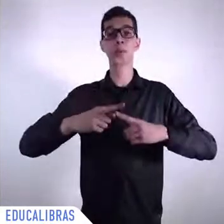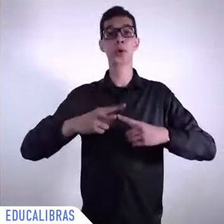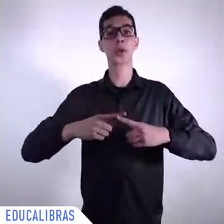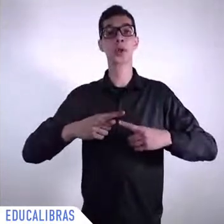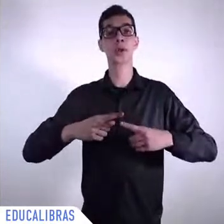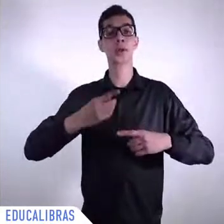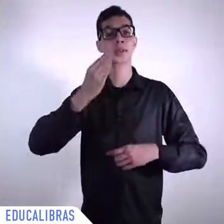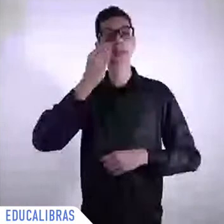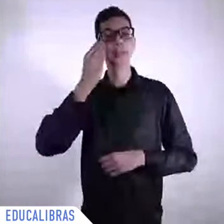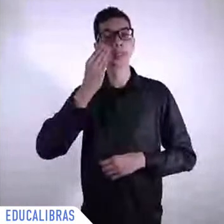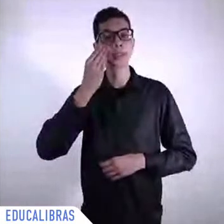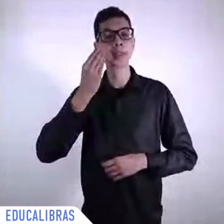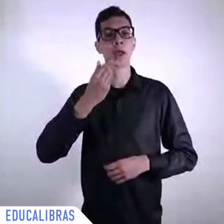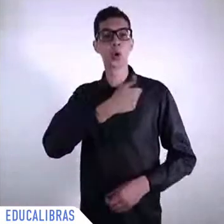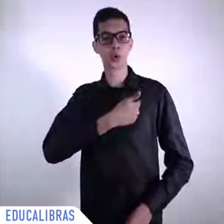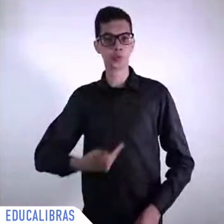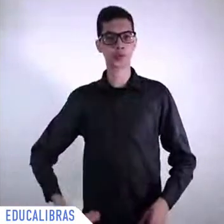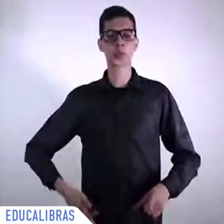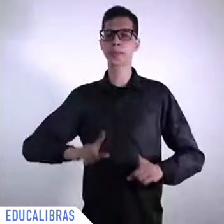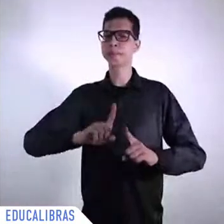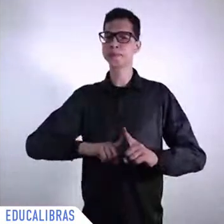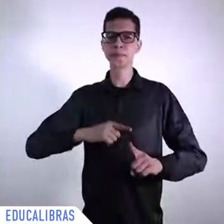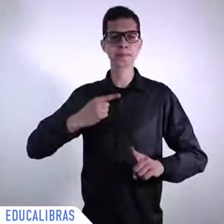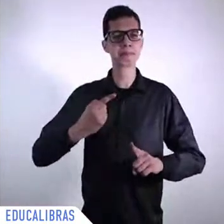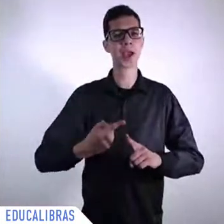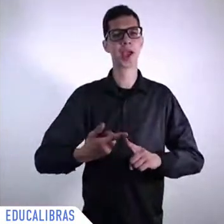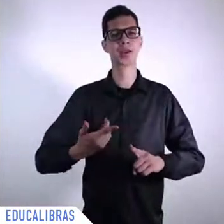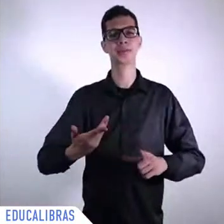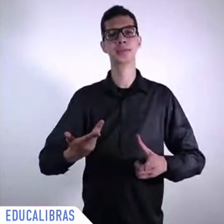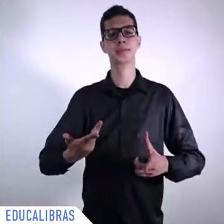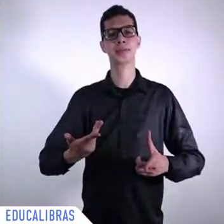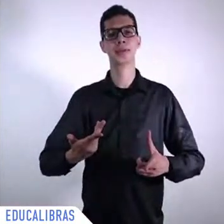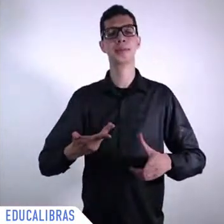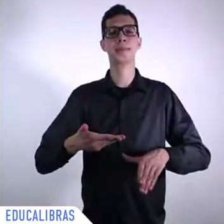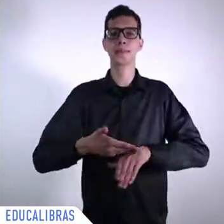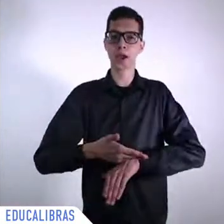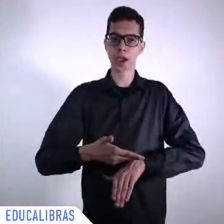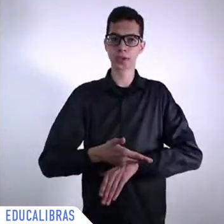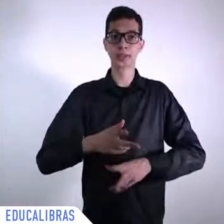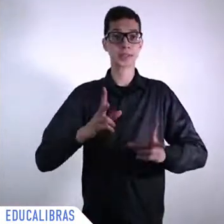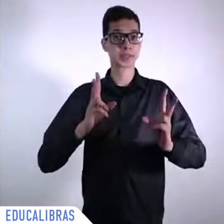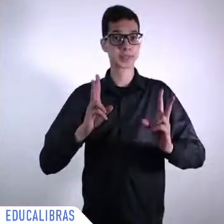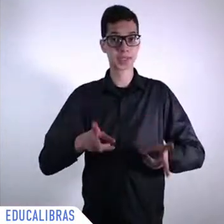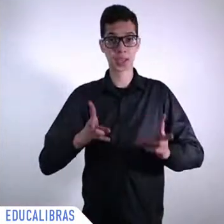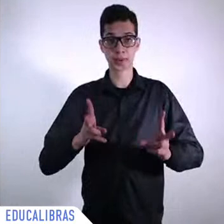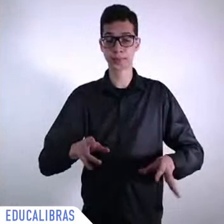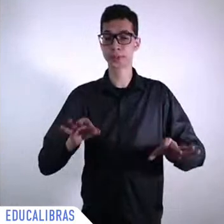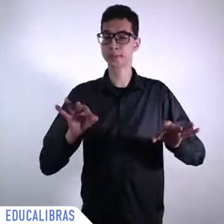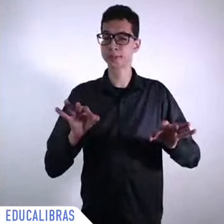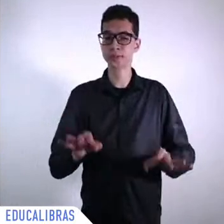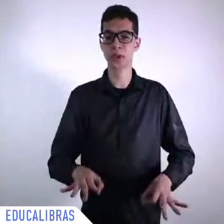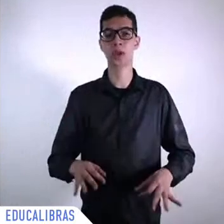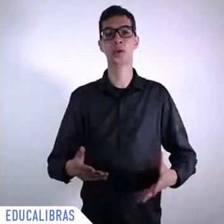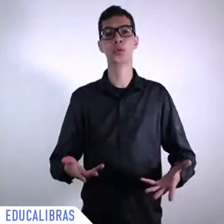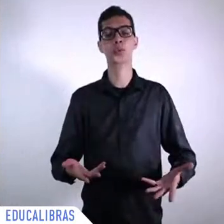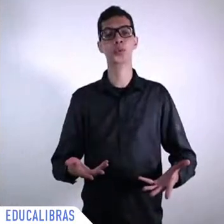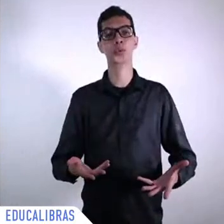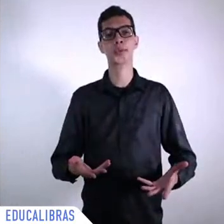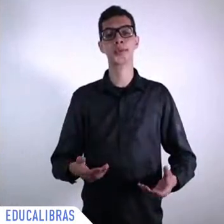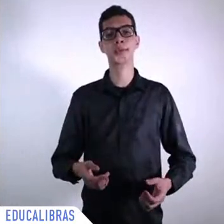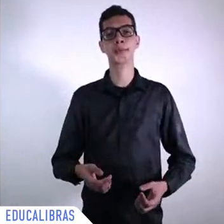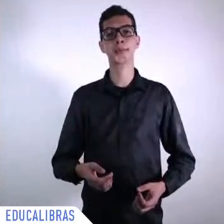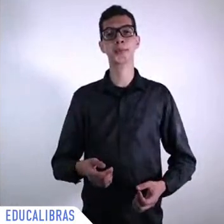going into the right direction having agreements and having strategic partnership of course if I speak as a Brazilian